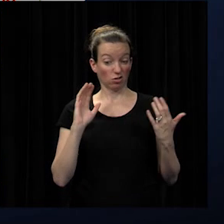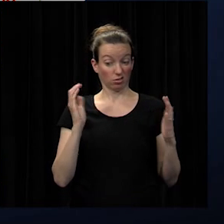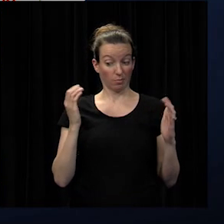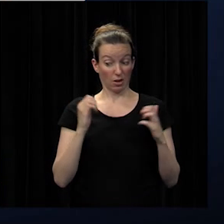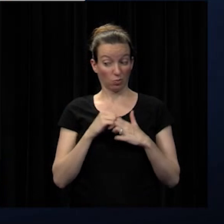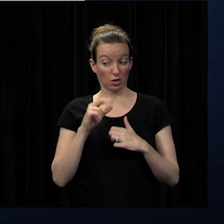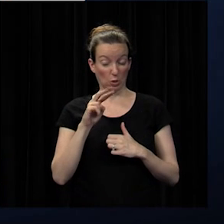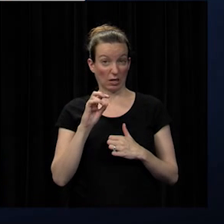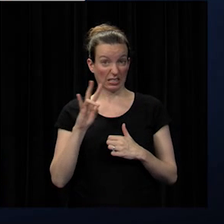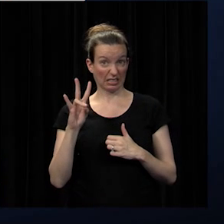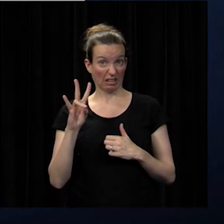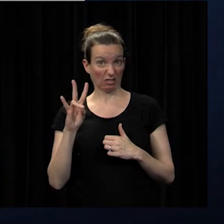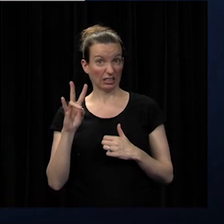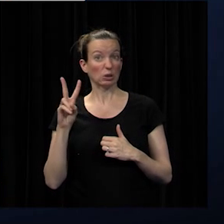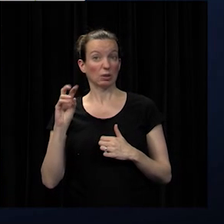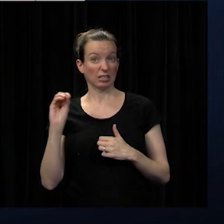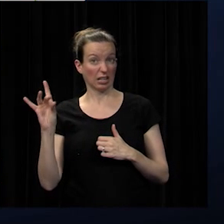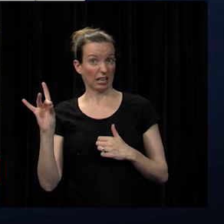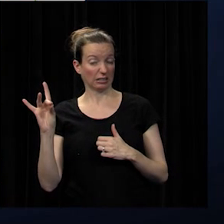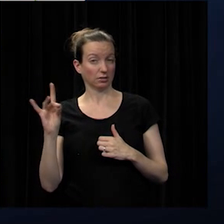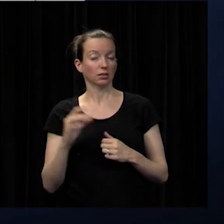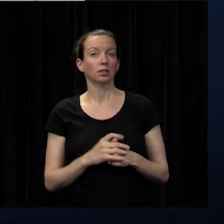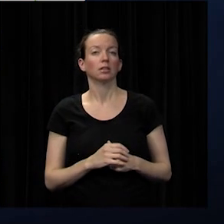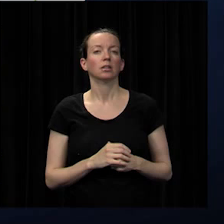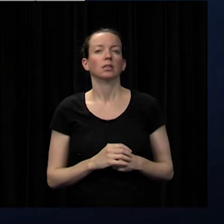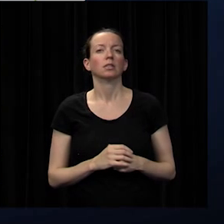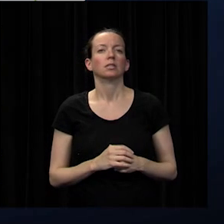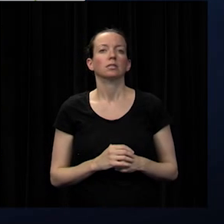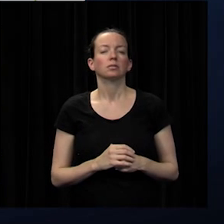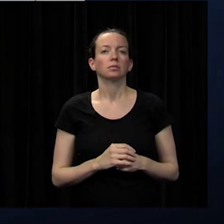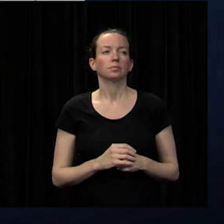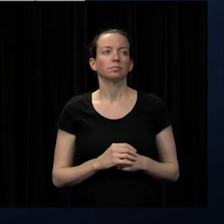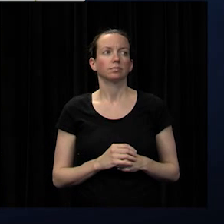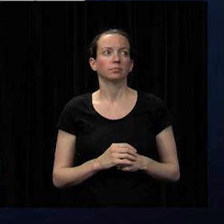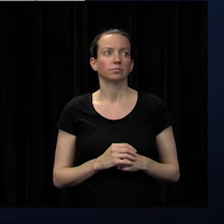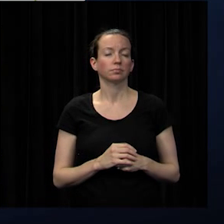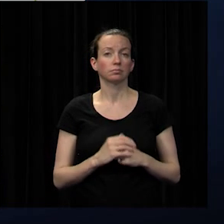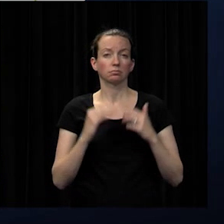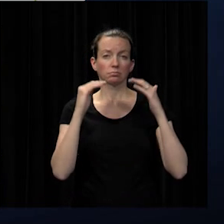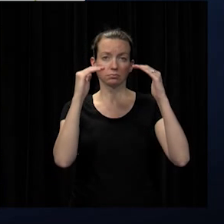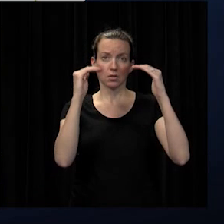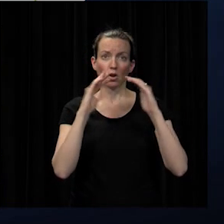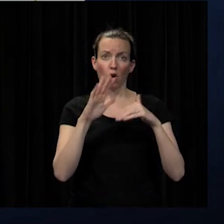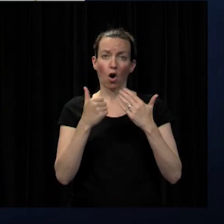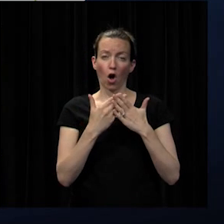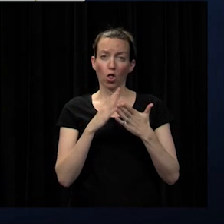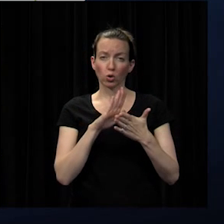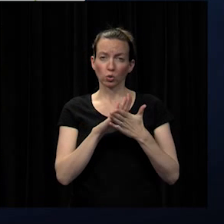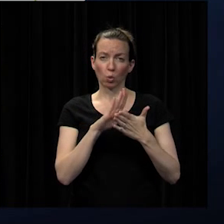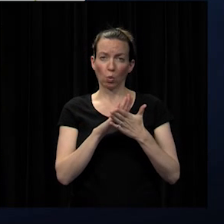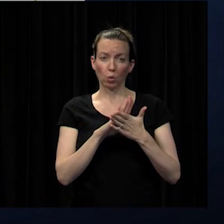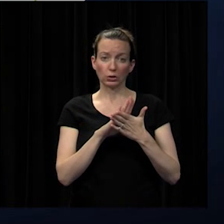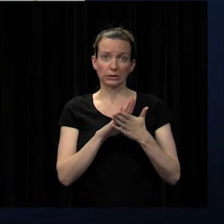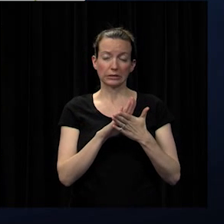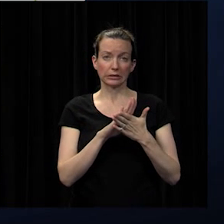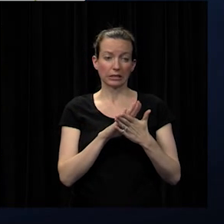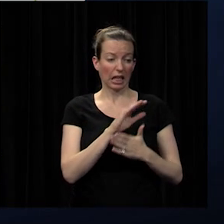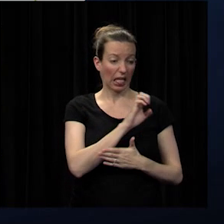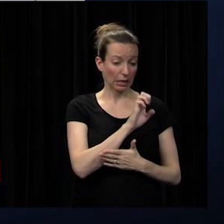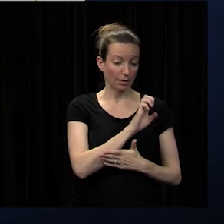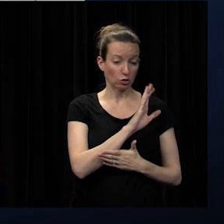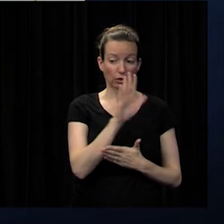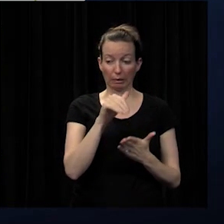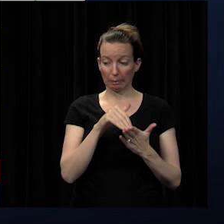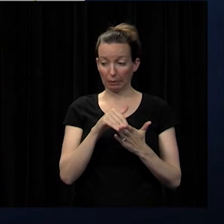-2008 another area is we also look at all of our schools uh the levels elementary middle and